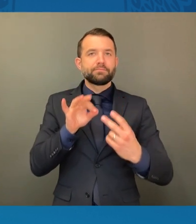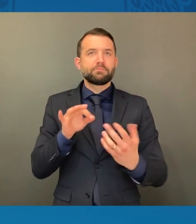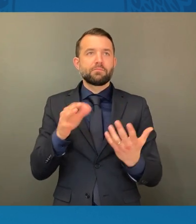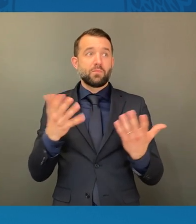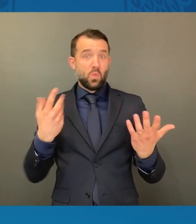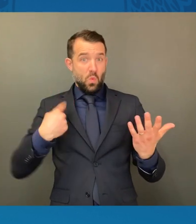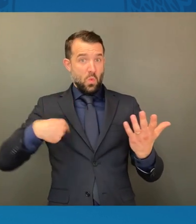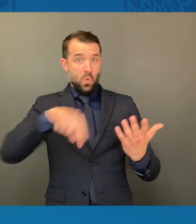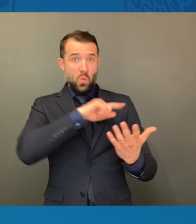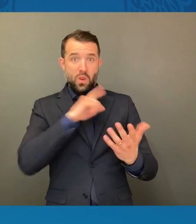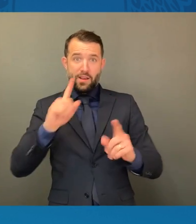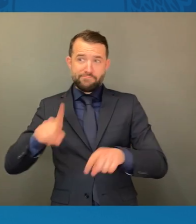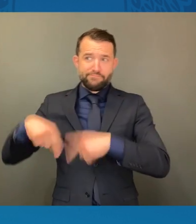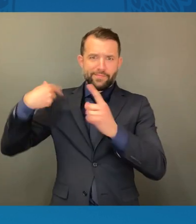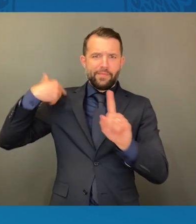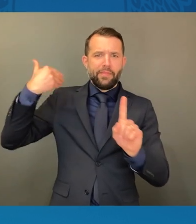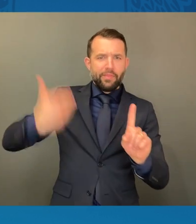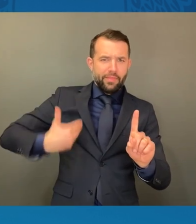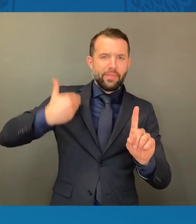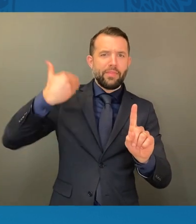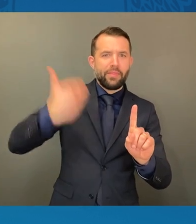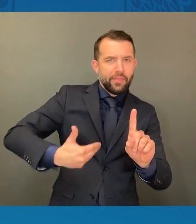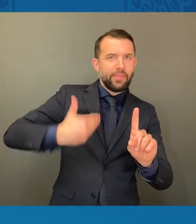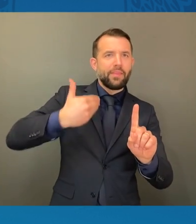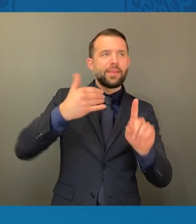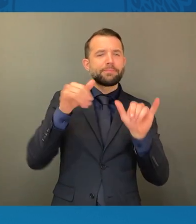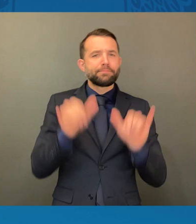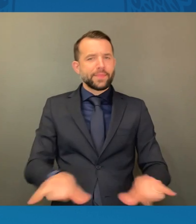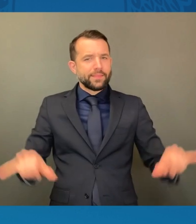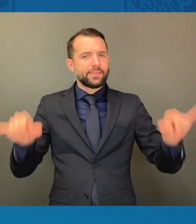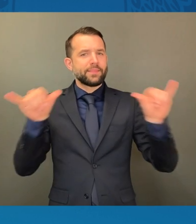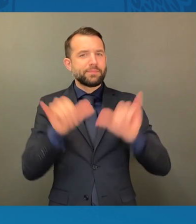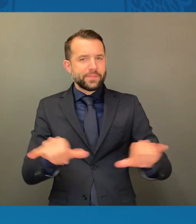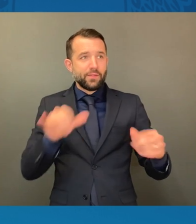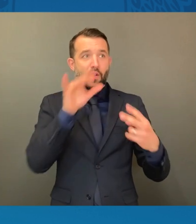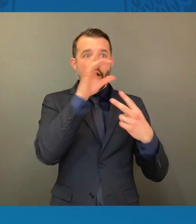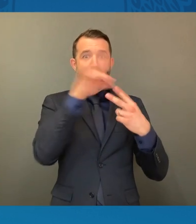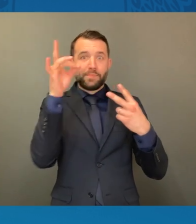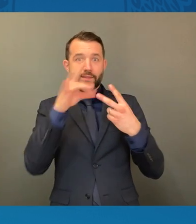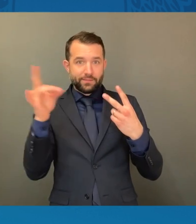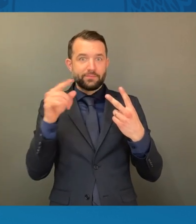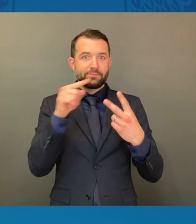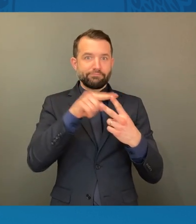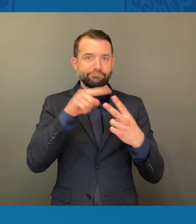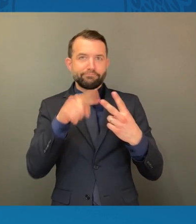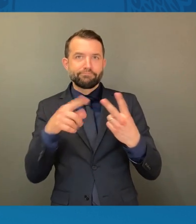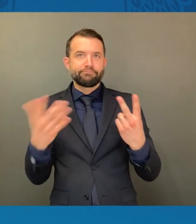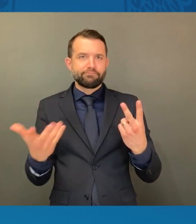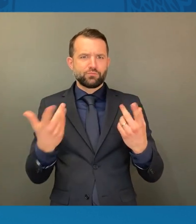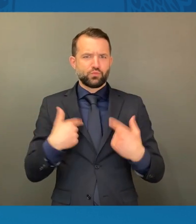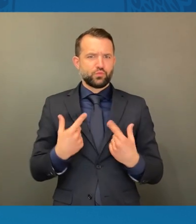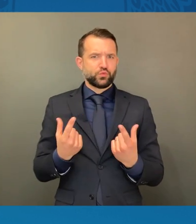times before. Do we stand or do we fight?